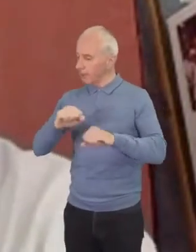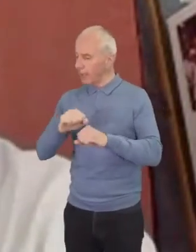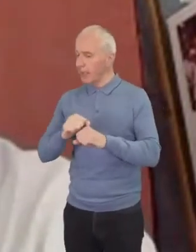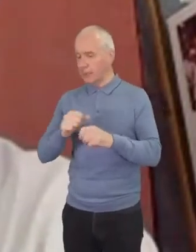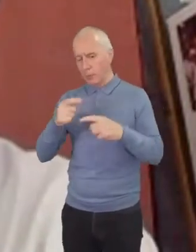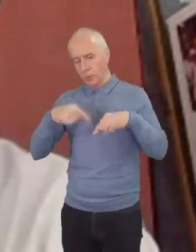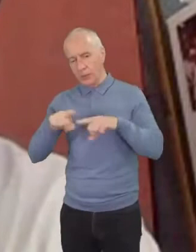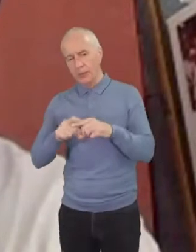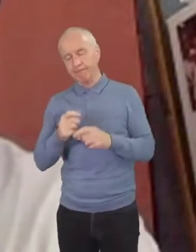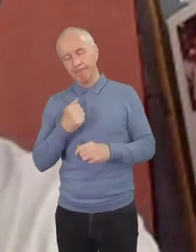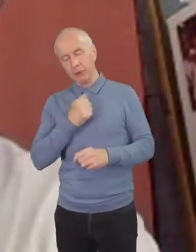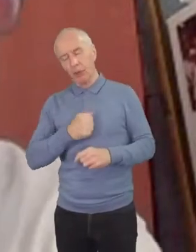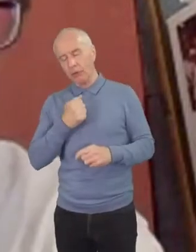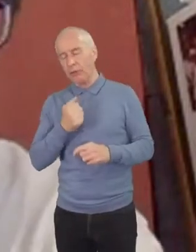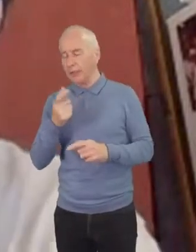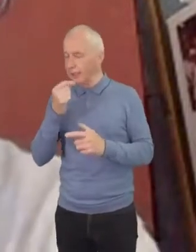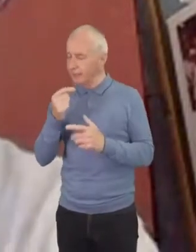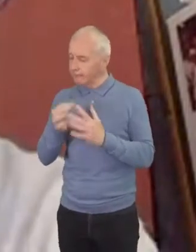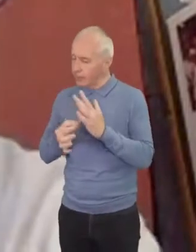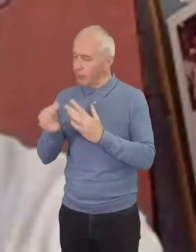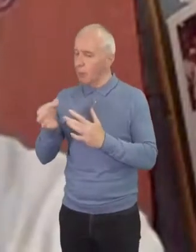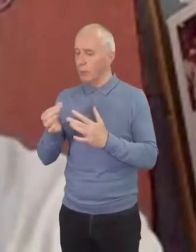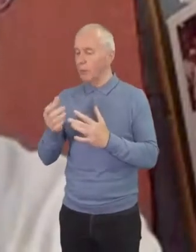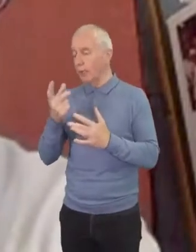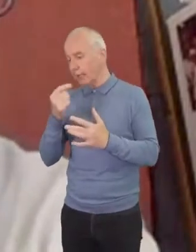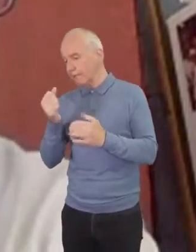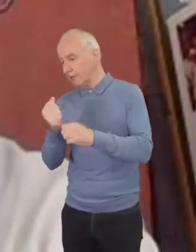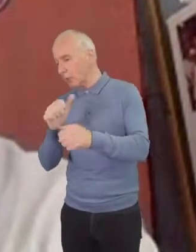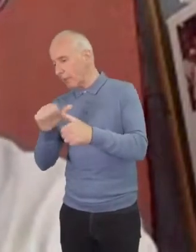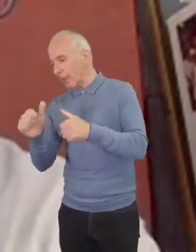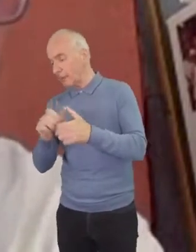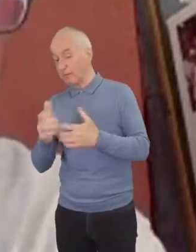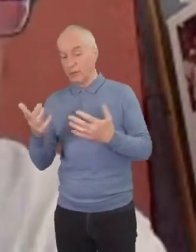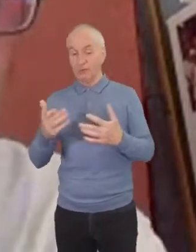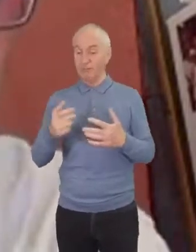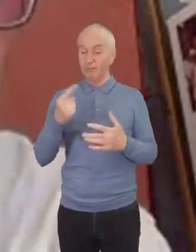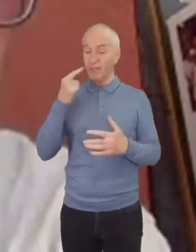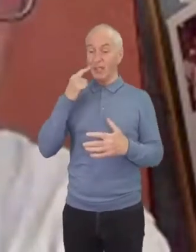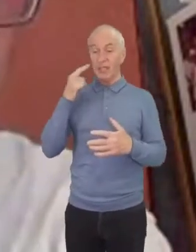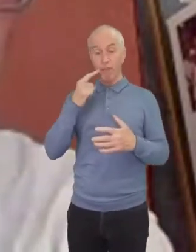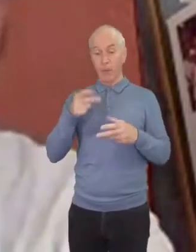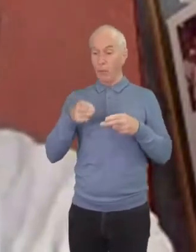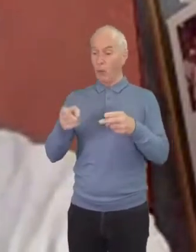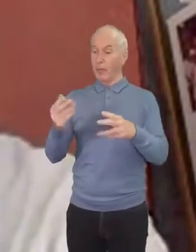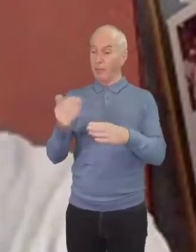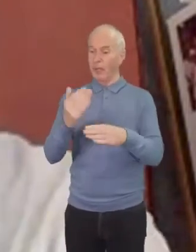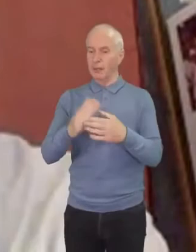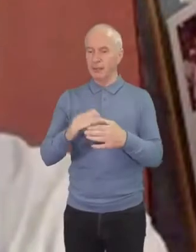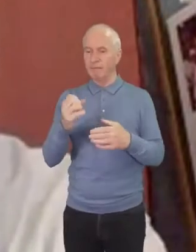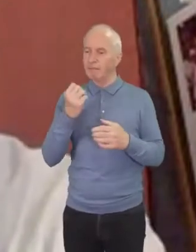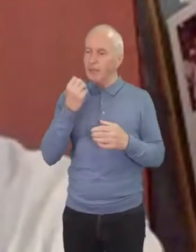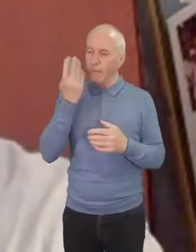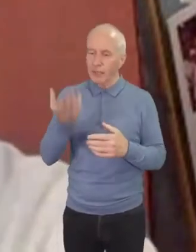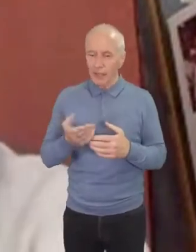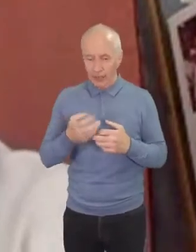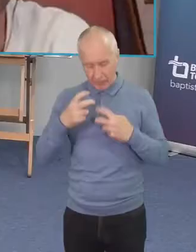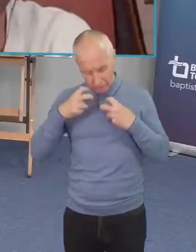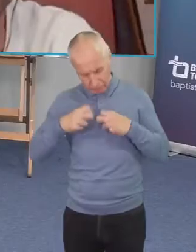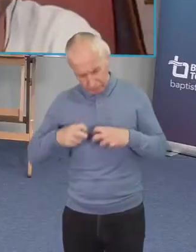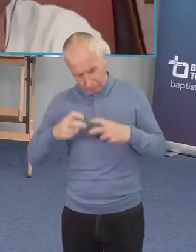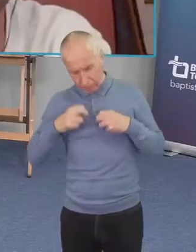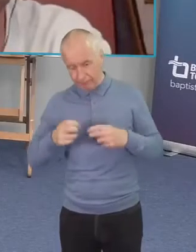might have done better and i think even just simple practices like that or like a daily exam and you know those things are really helpful